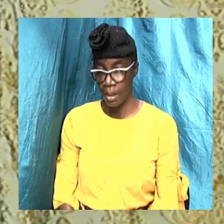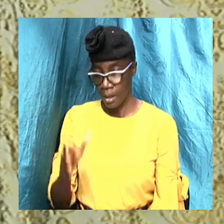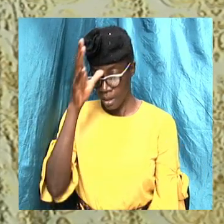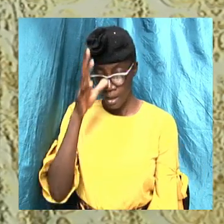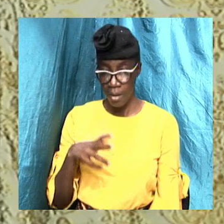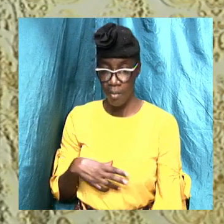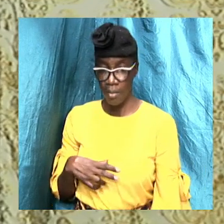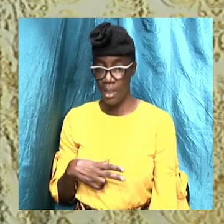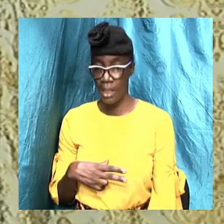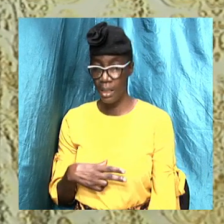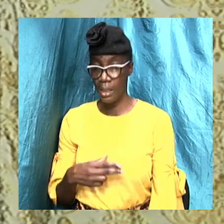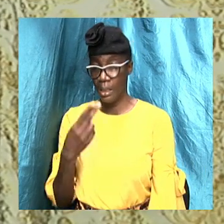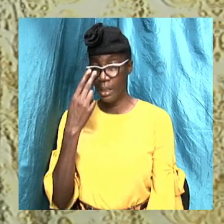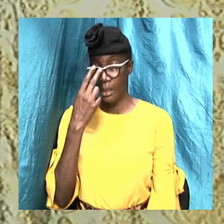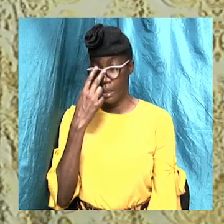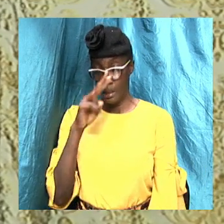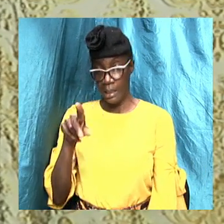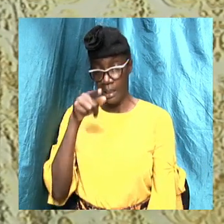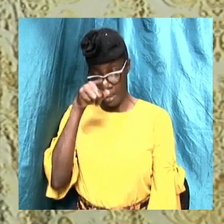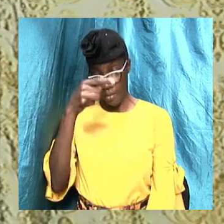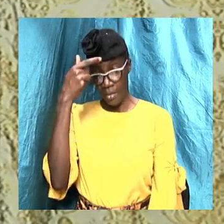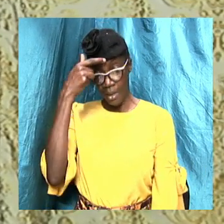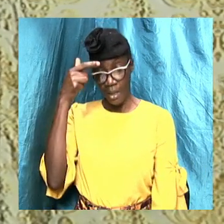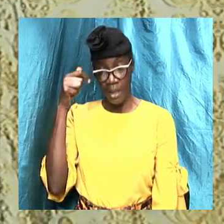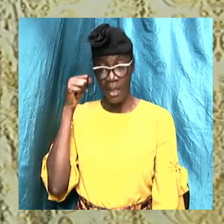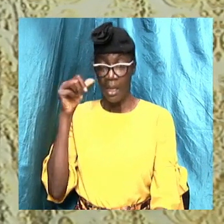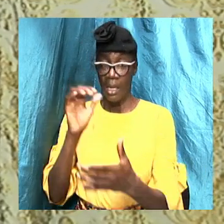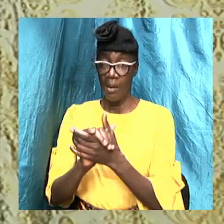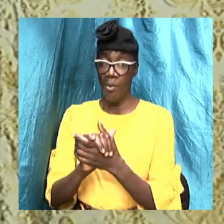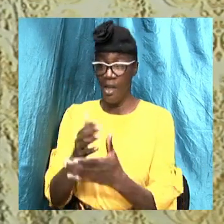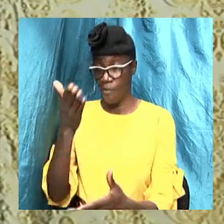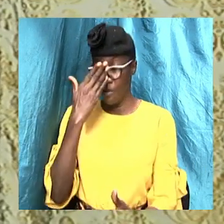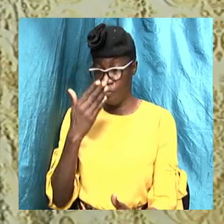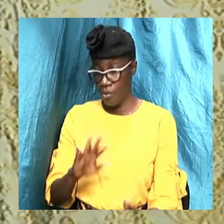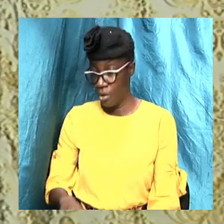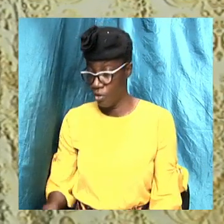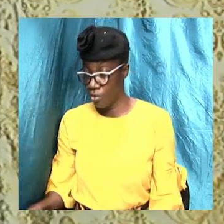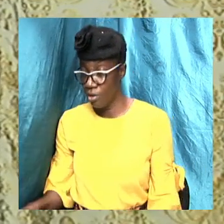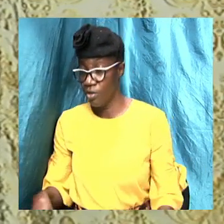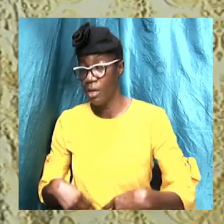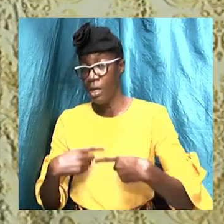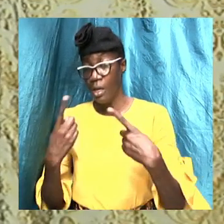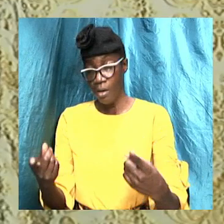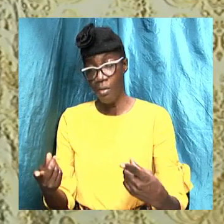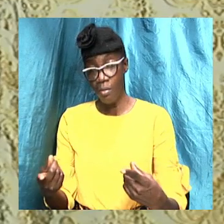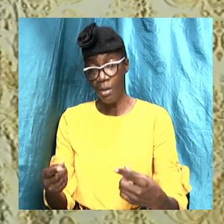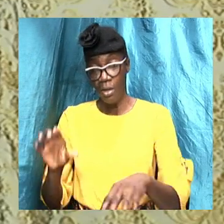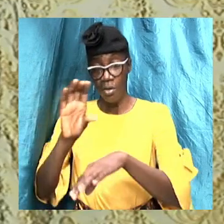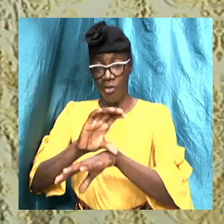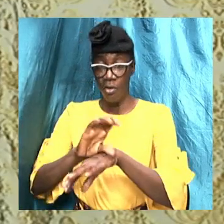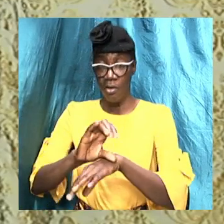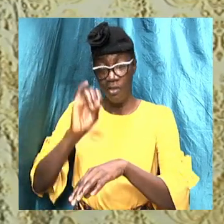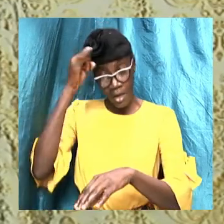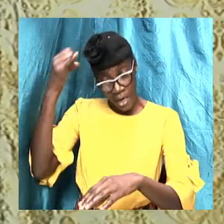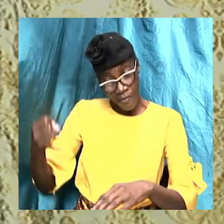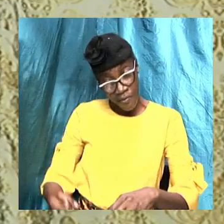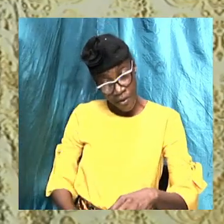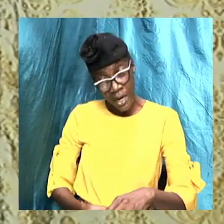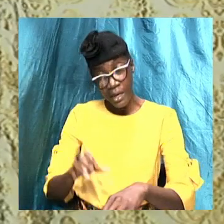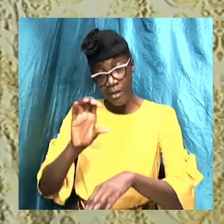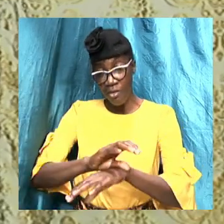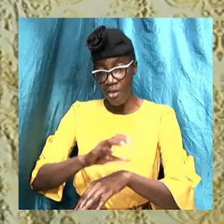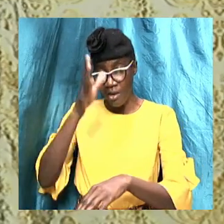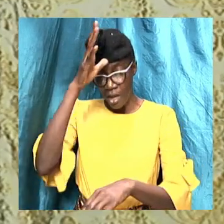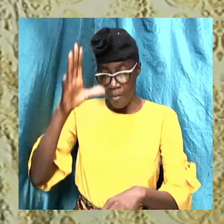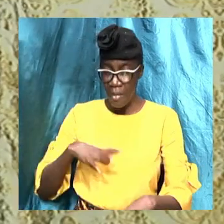me and sister Bailey before there was any children. and we went to church, and we invited him to church. Man